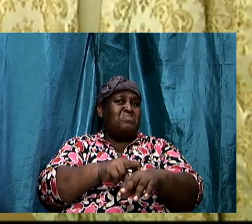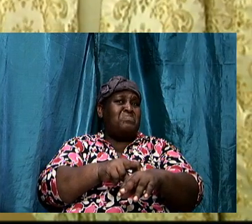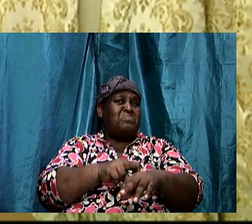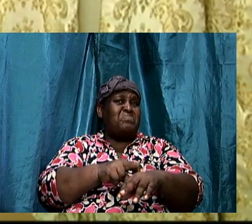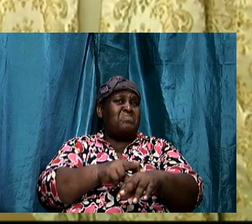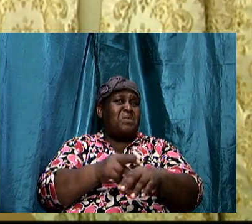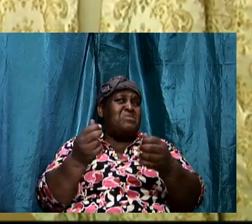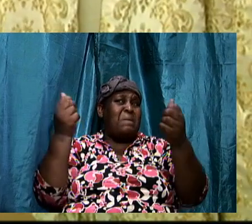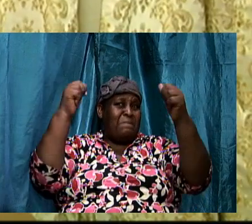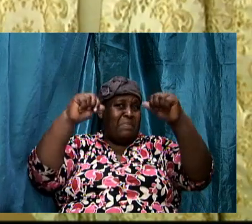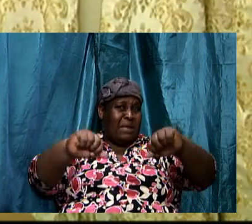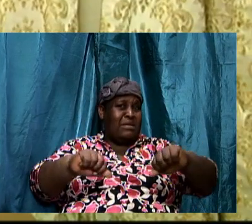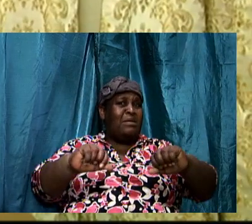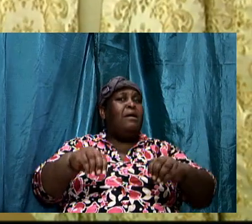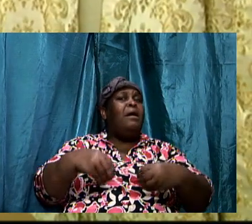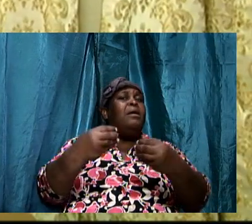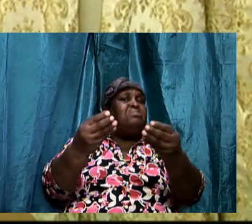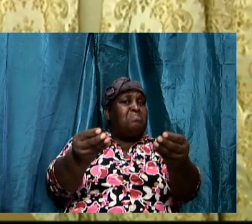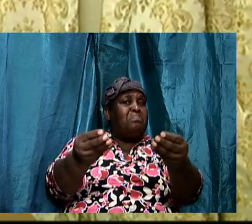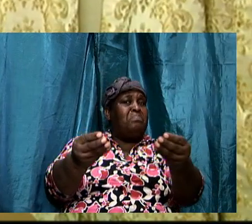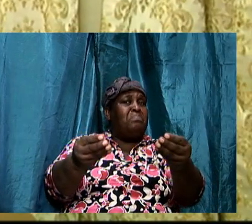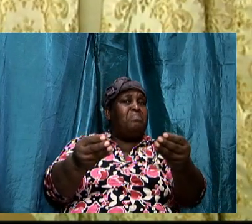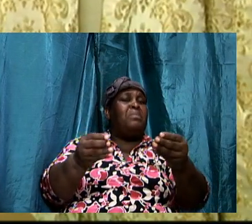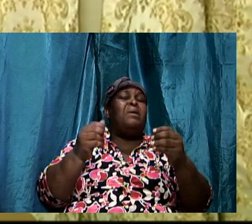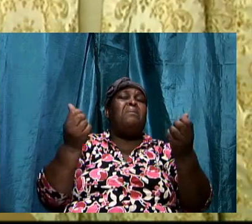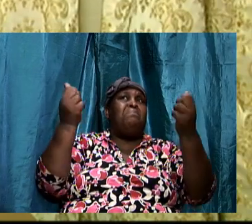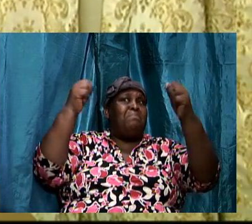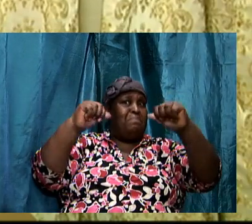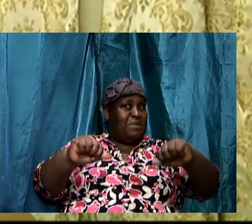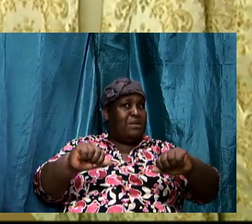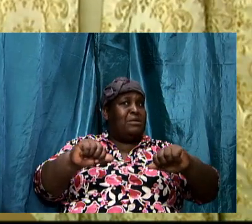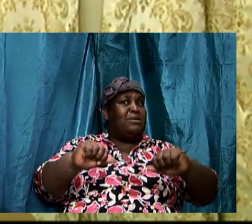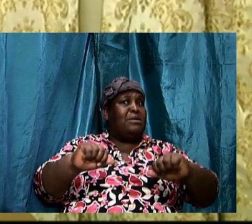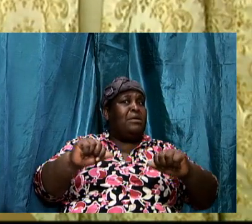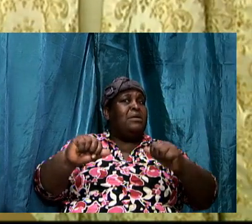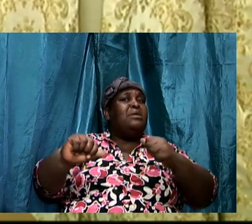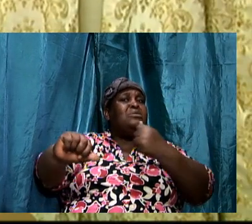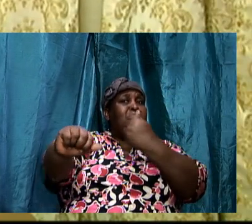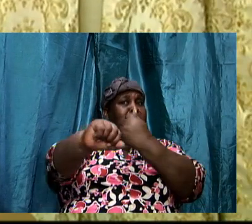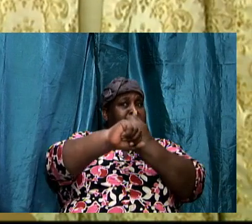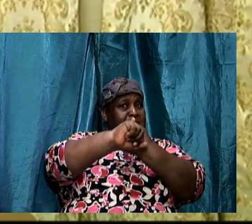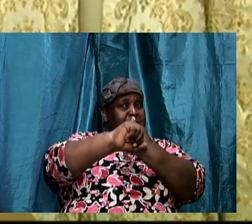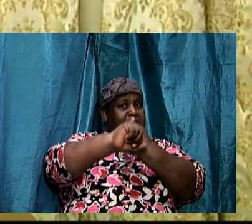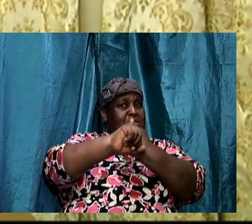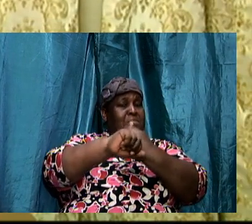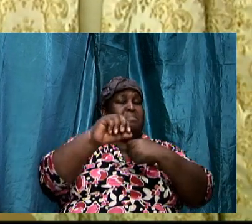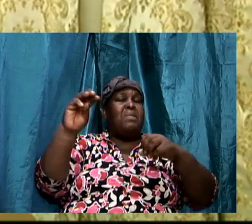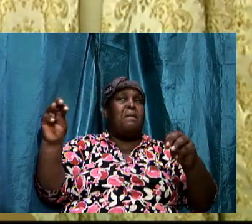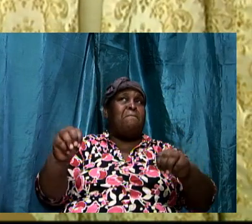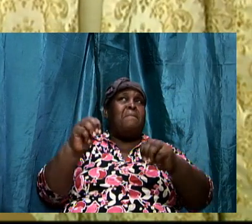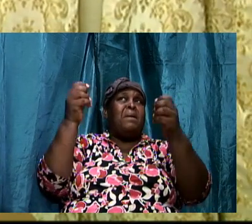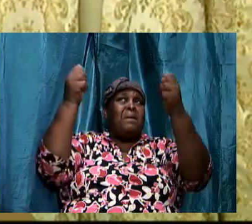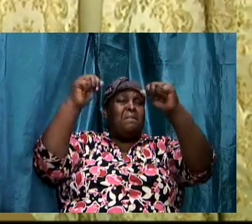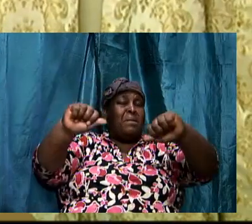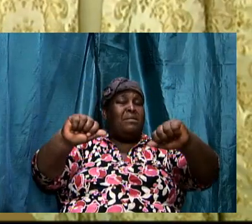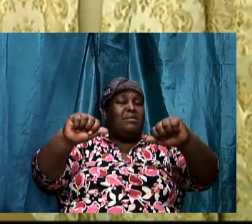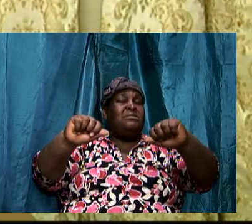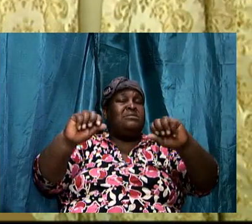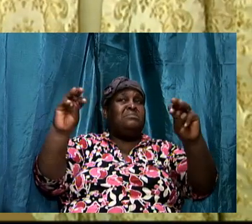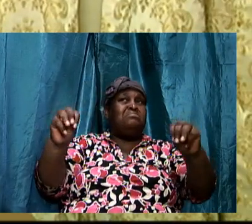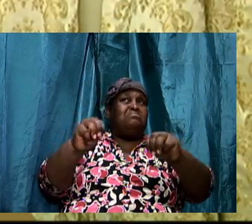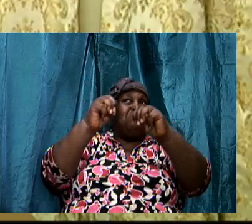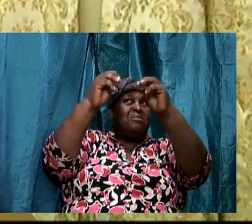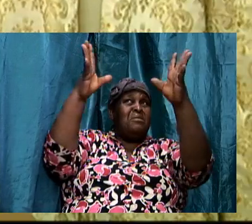to provide, His ability to protect, His ability to do miraculous things just to show that He is